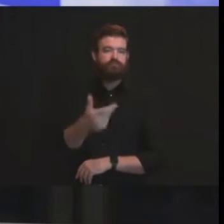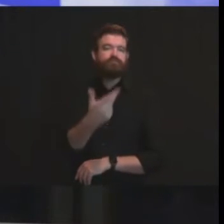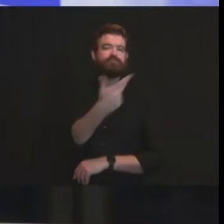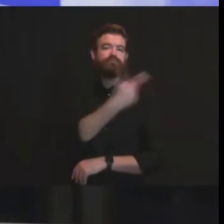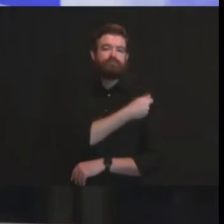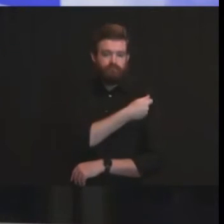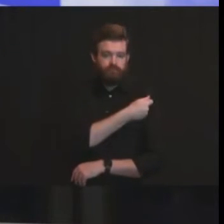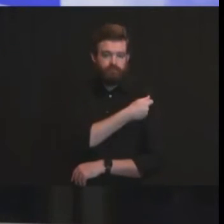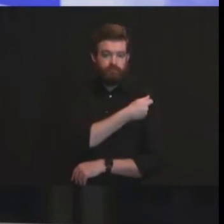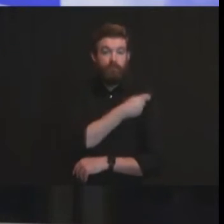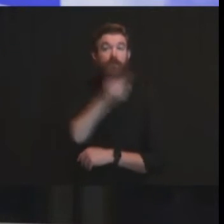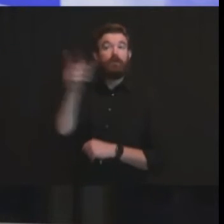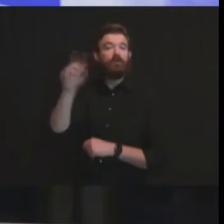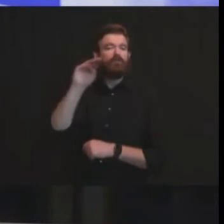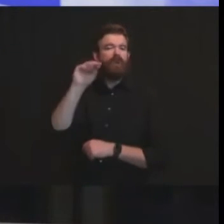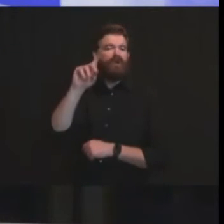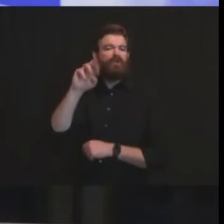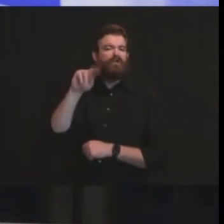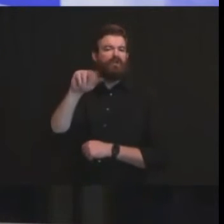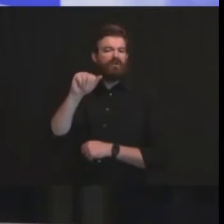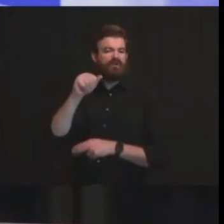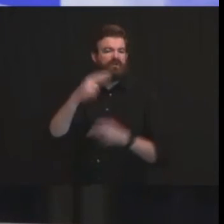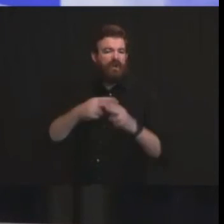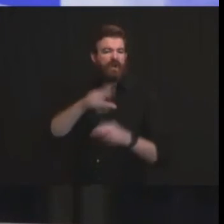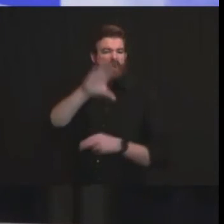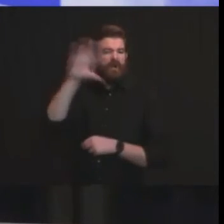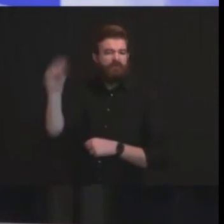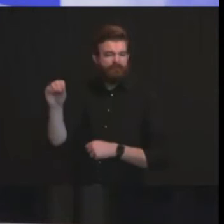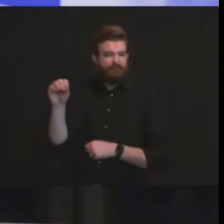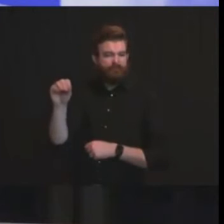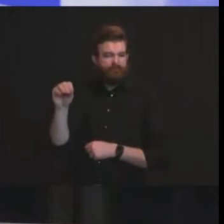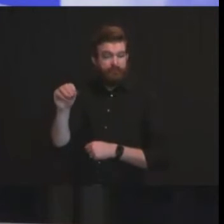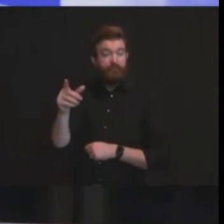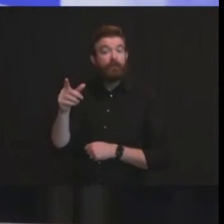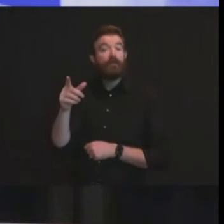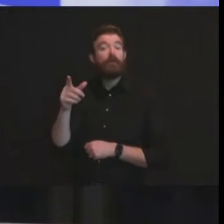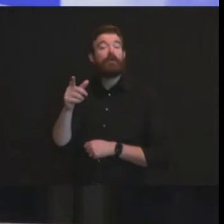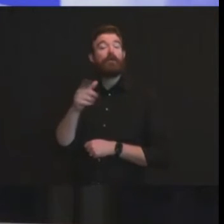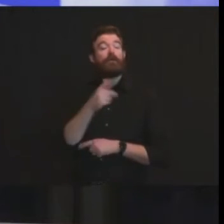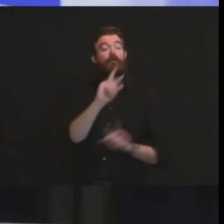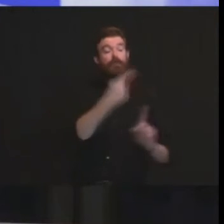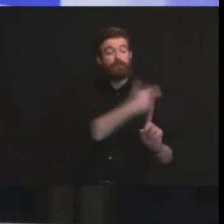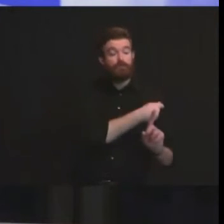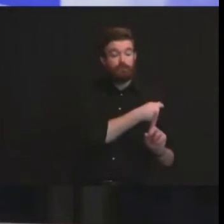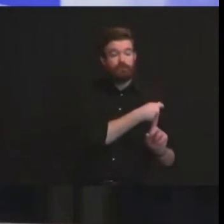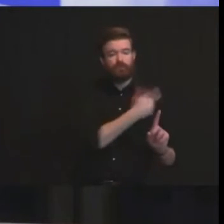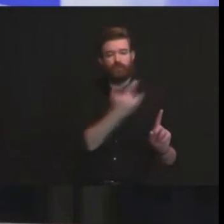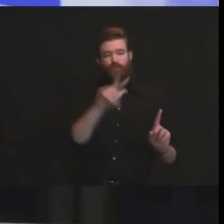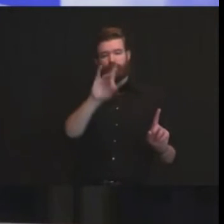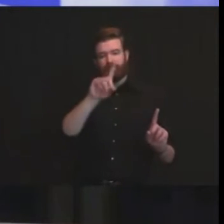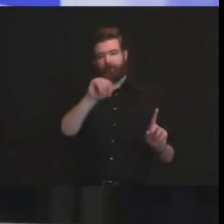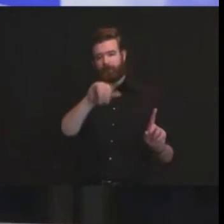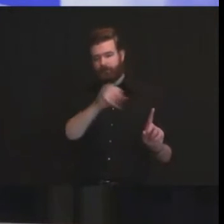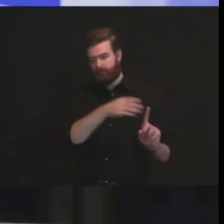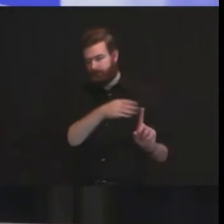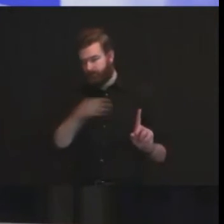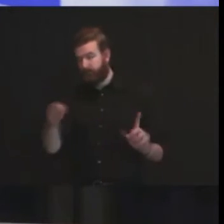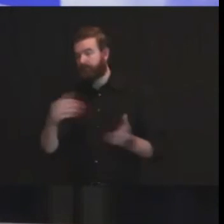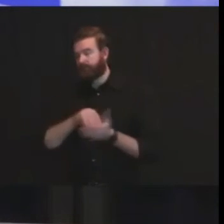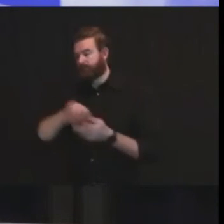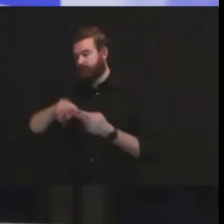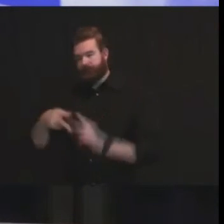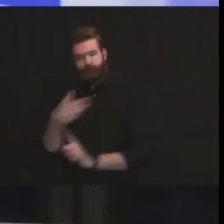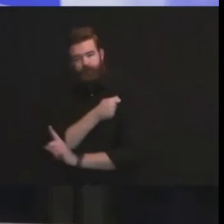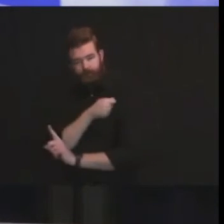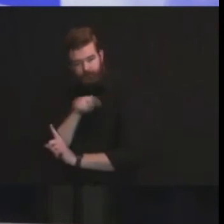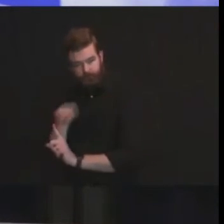days apart so by the third week of december the state expects to receive 130 000 doses of the